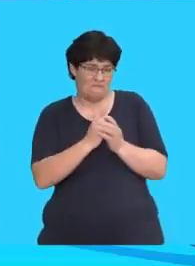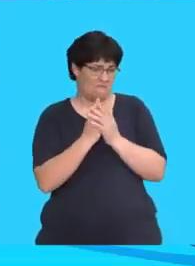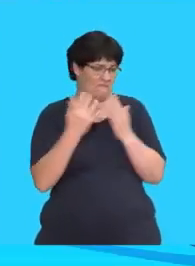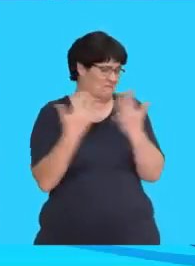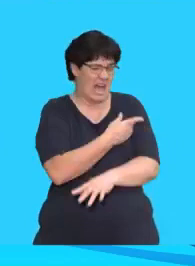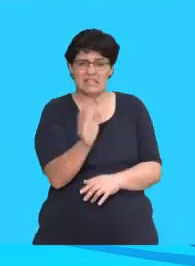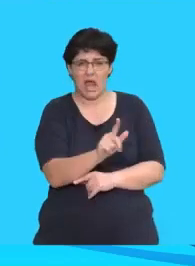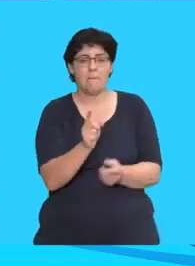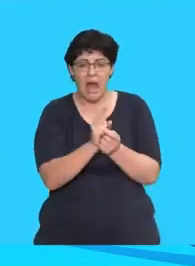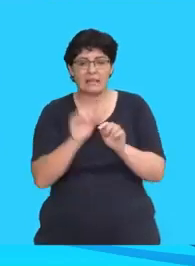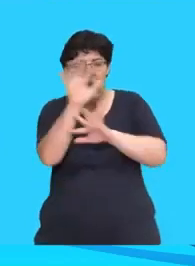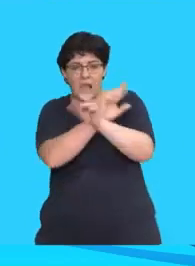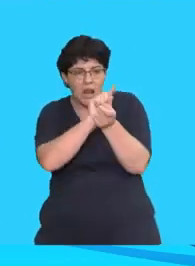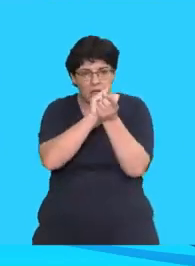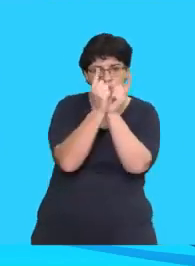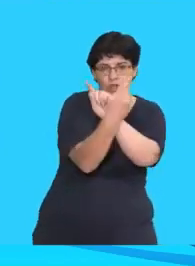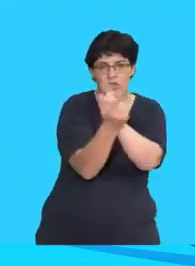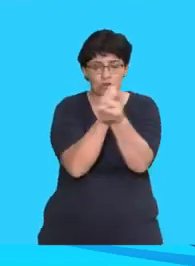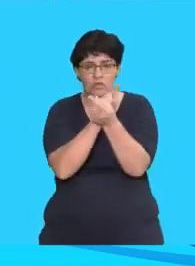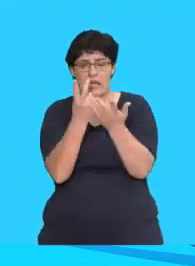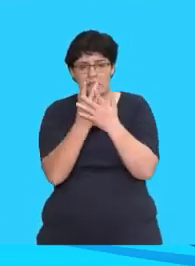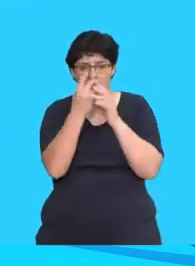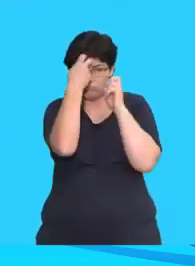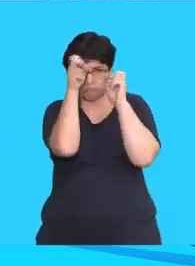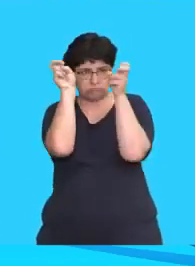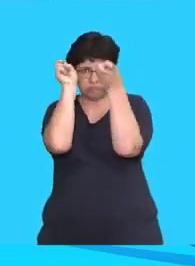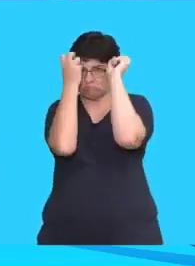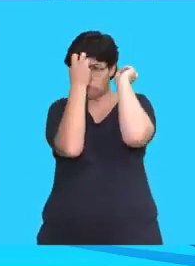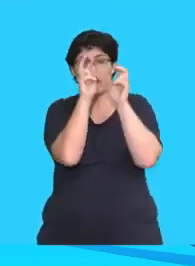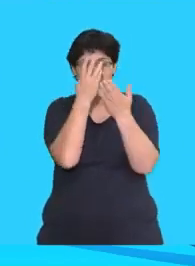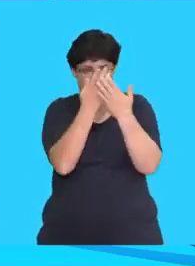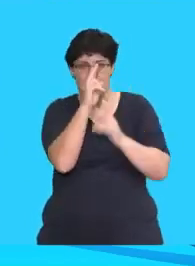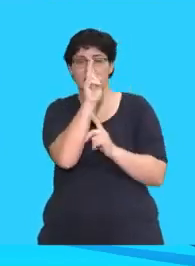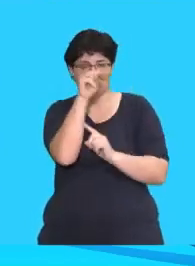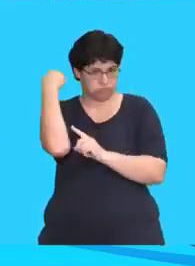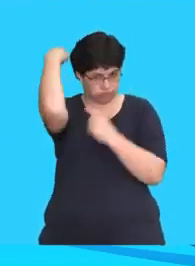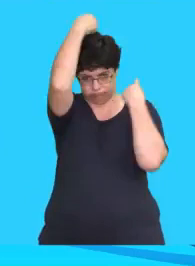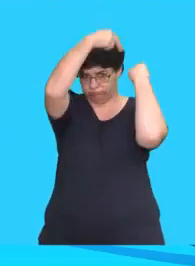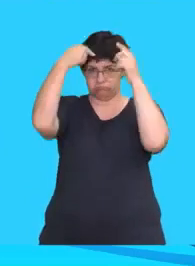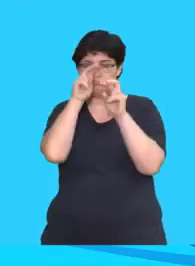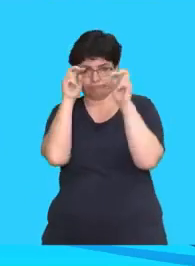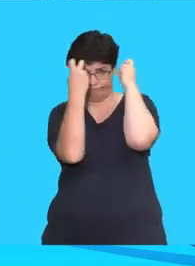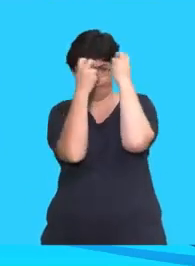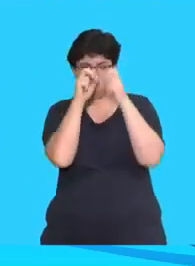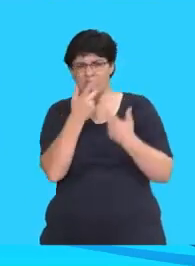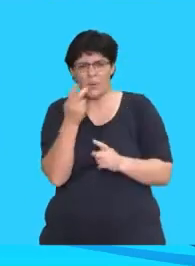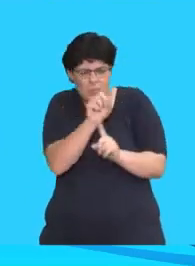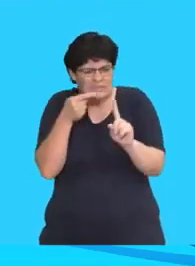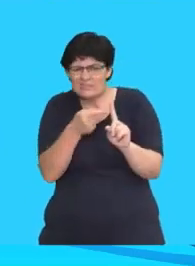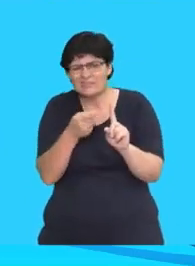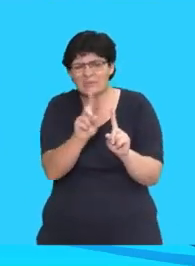but can change its color and its eyes move separately to see all around. Can you guess what it is?